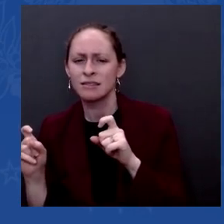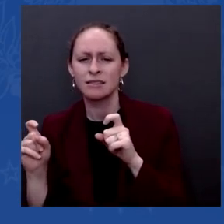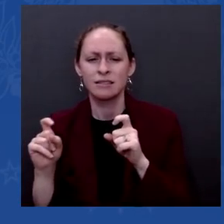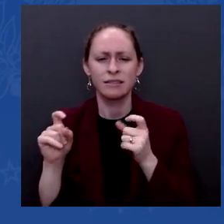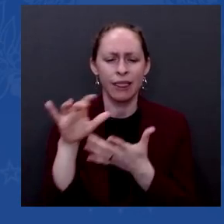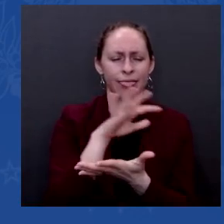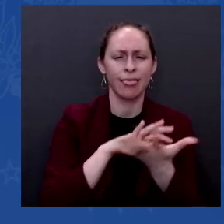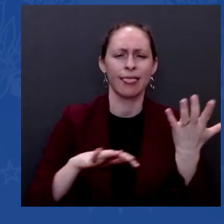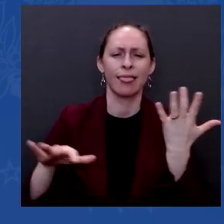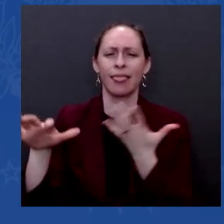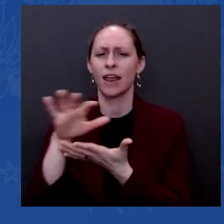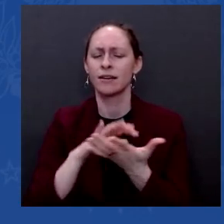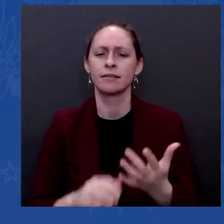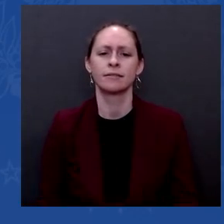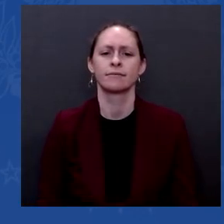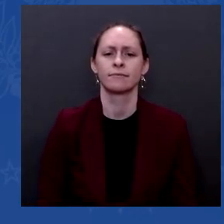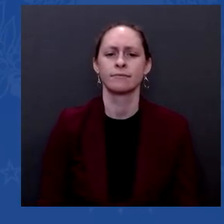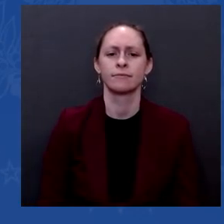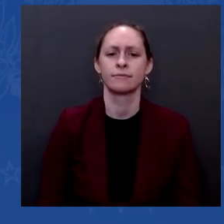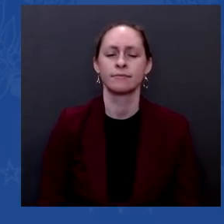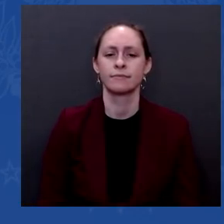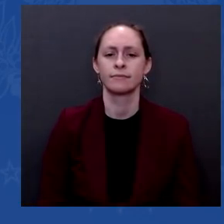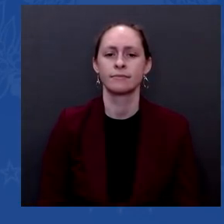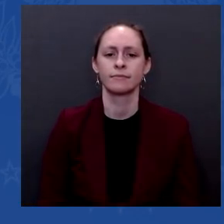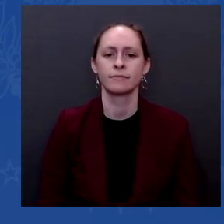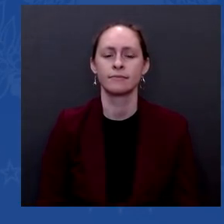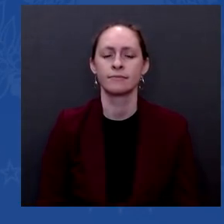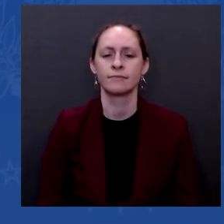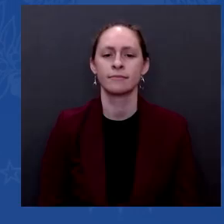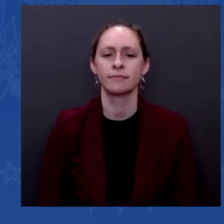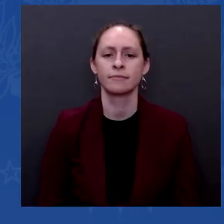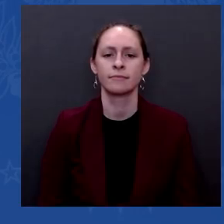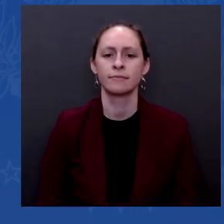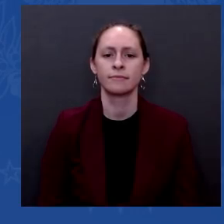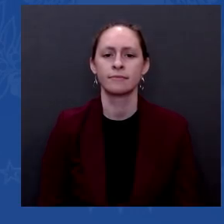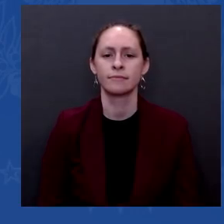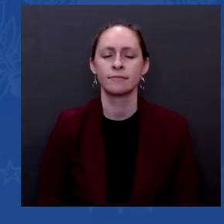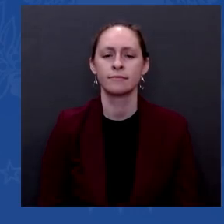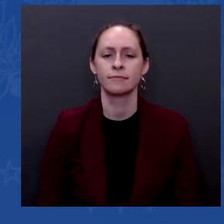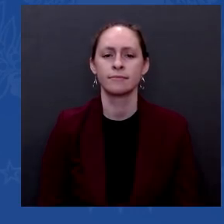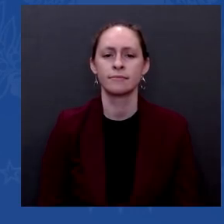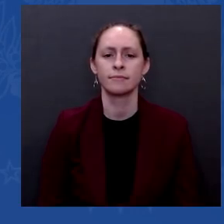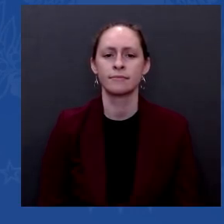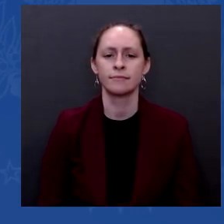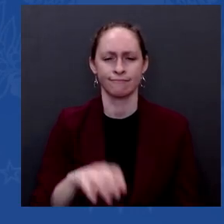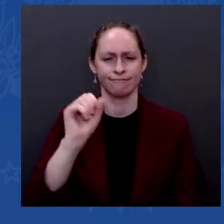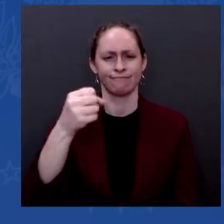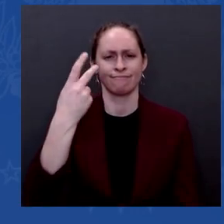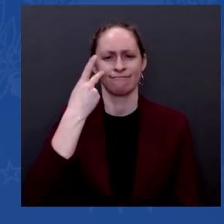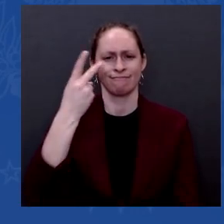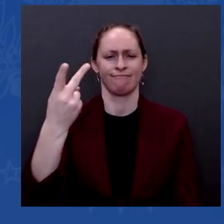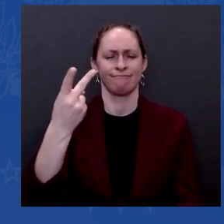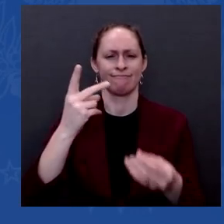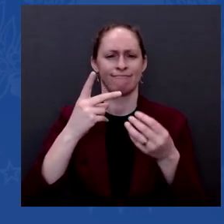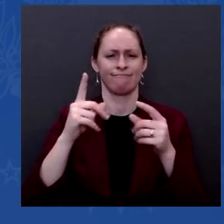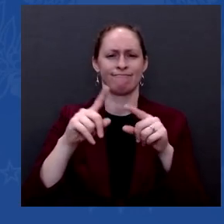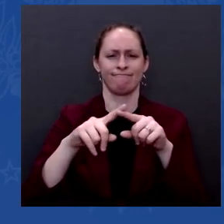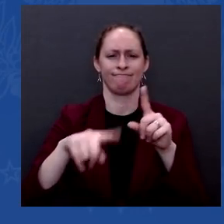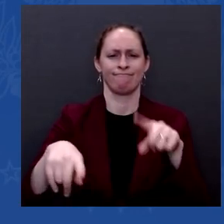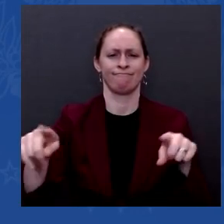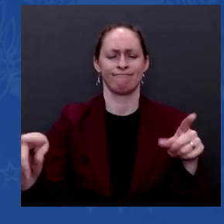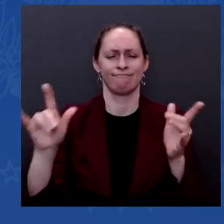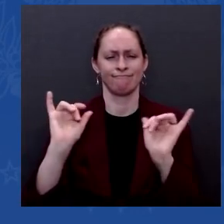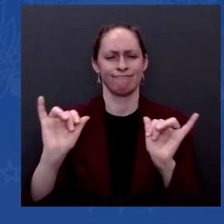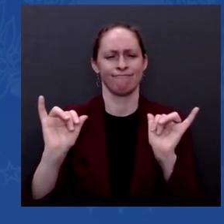sir. And you see that in the drop-off in the polling on this question. Why did you tell Jeff that you were satisfied with your team? Why are you